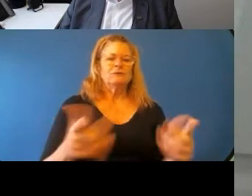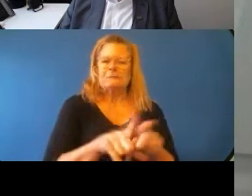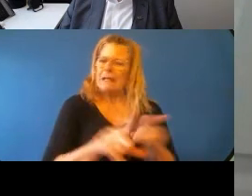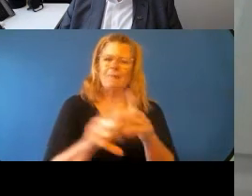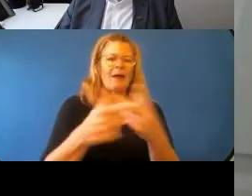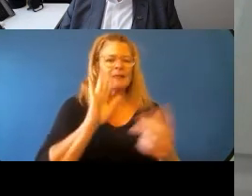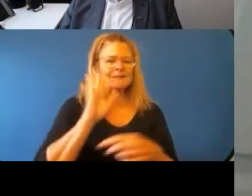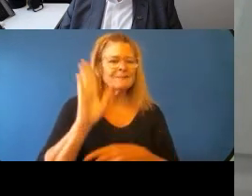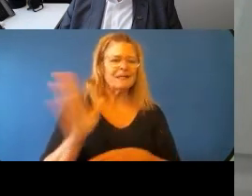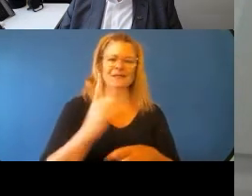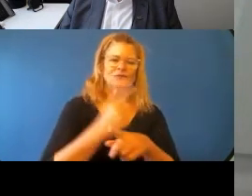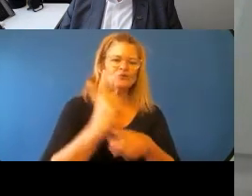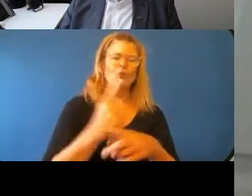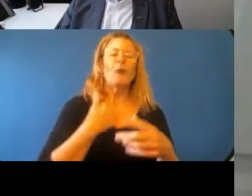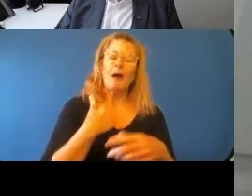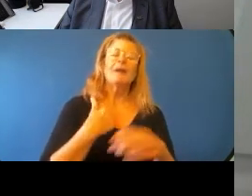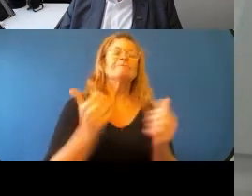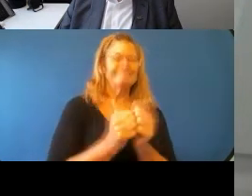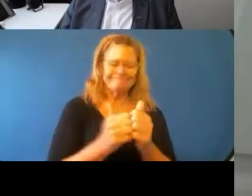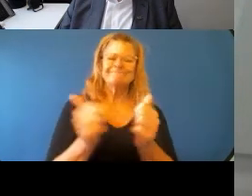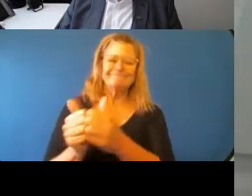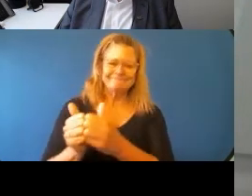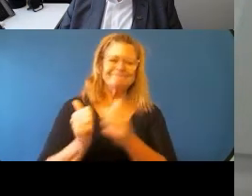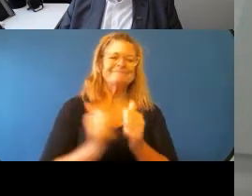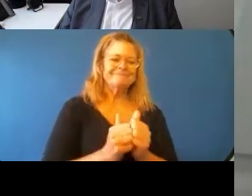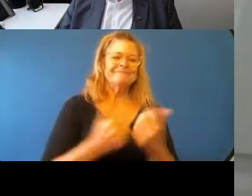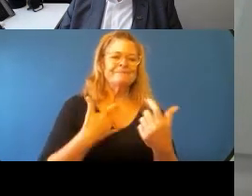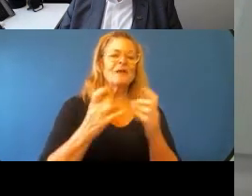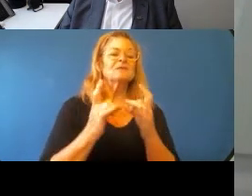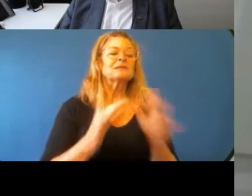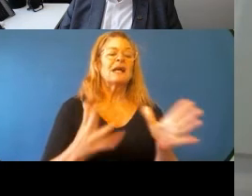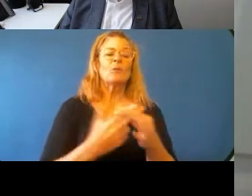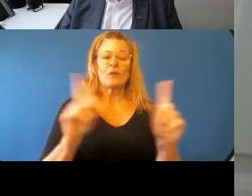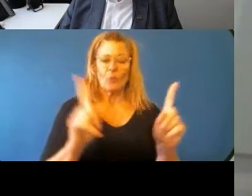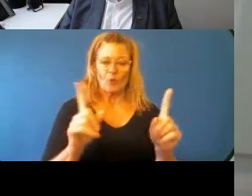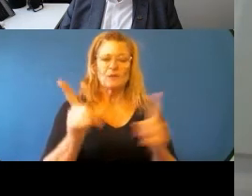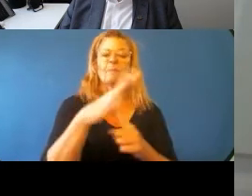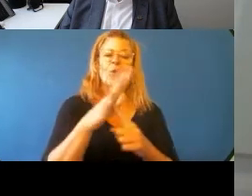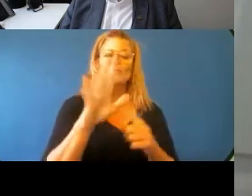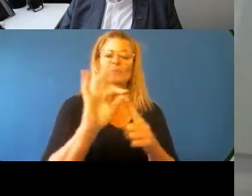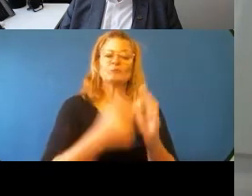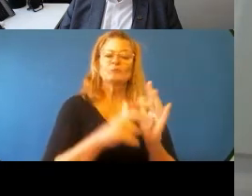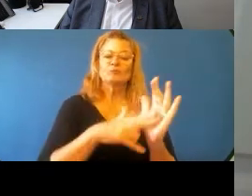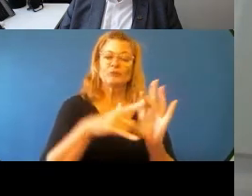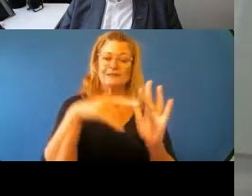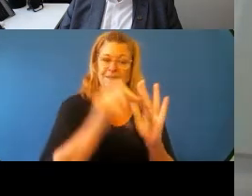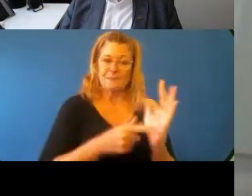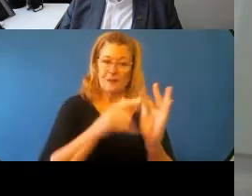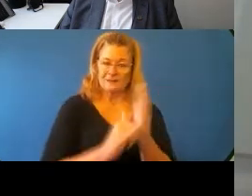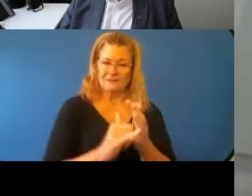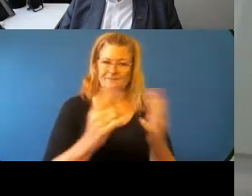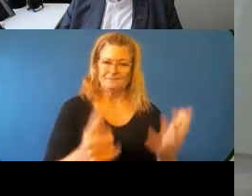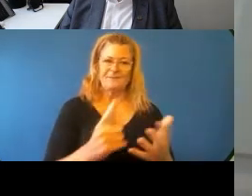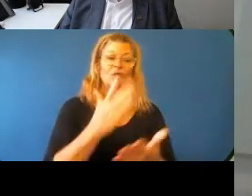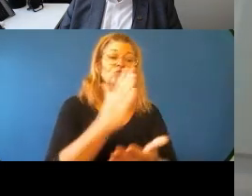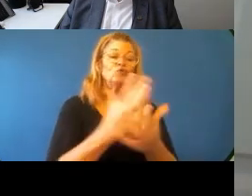almost don't know where to start. But I think I'll start with key principles. I think the genuine partnership that I've heard several